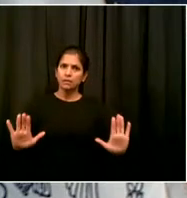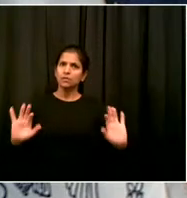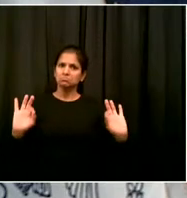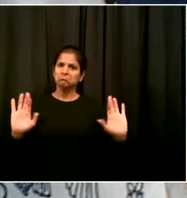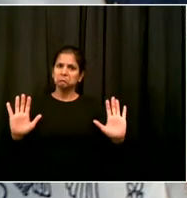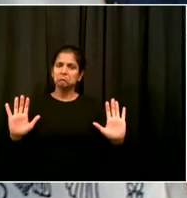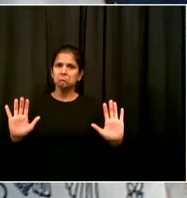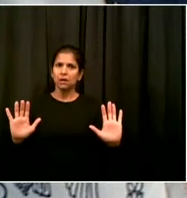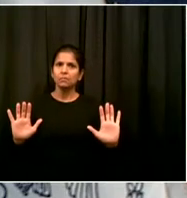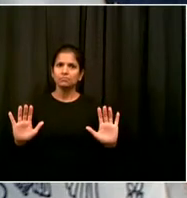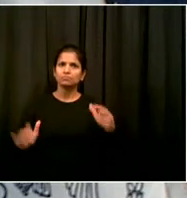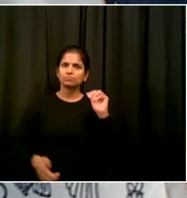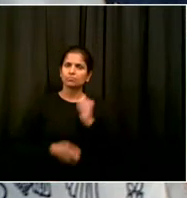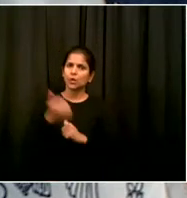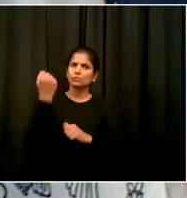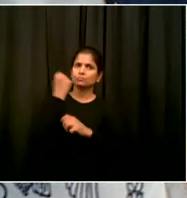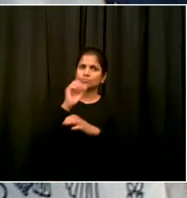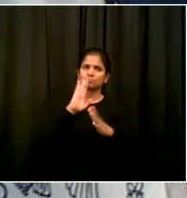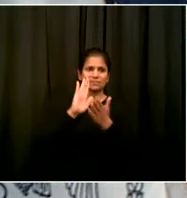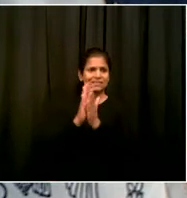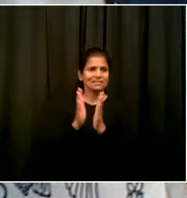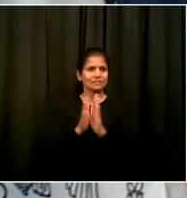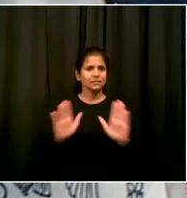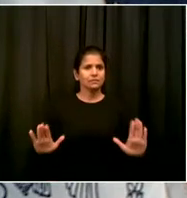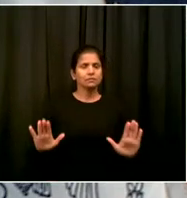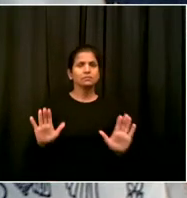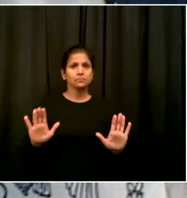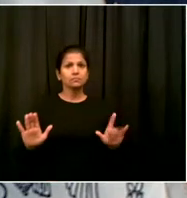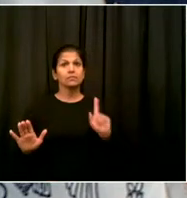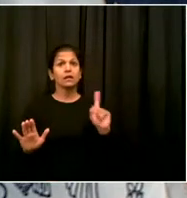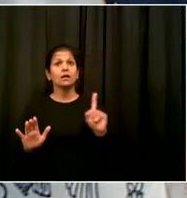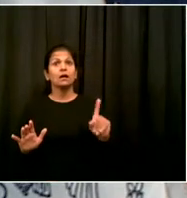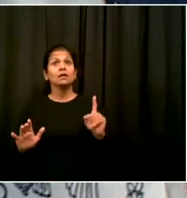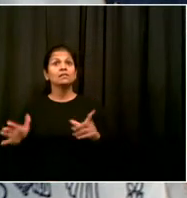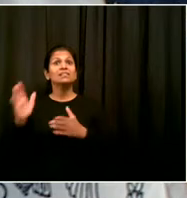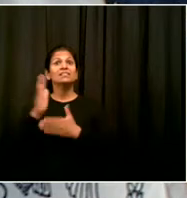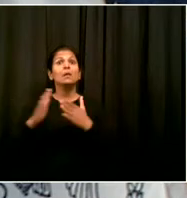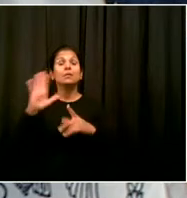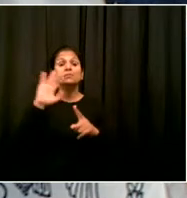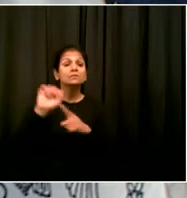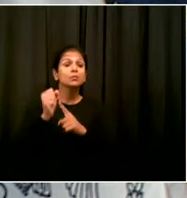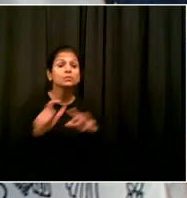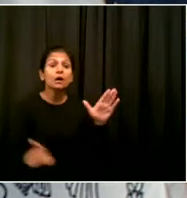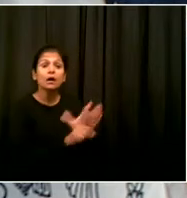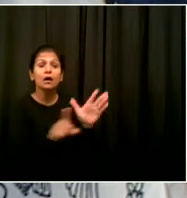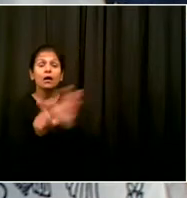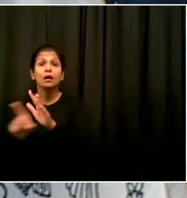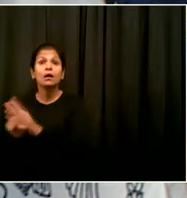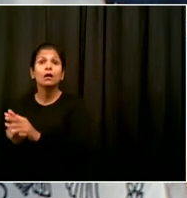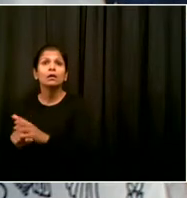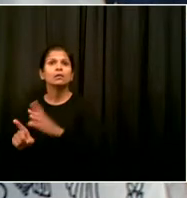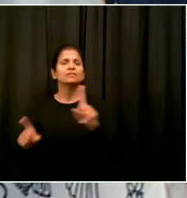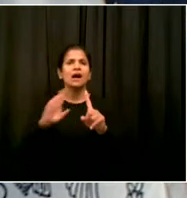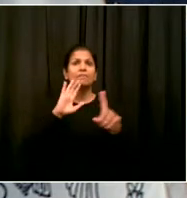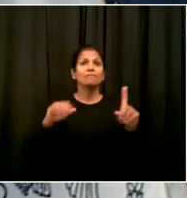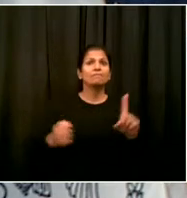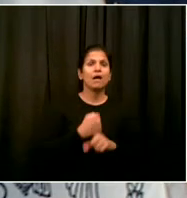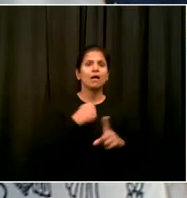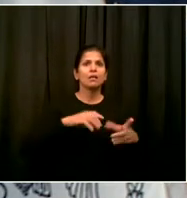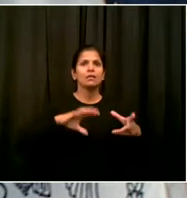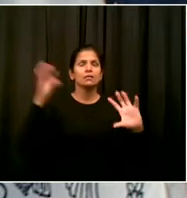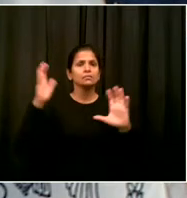situations where there was unacceptable violence. There were situations where some police officers made mistakes and did things that were unacceptable.